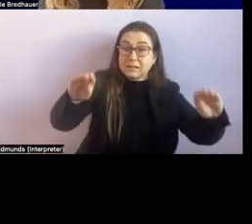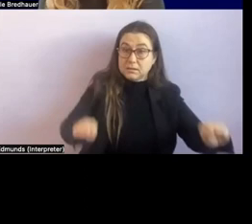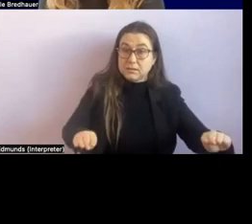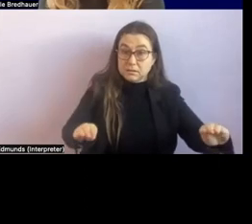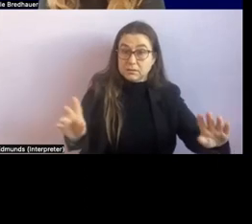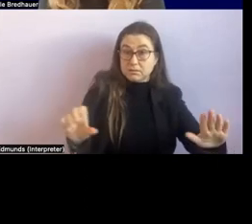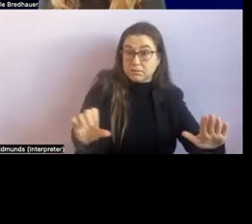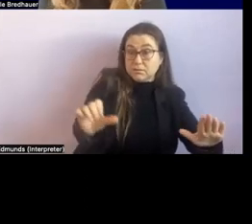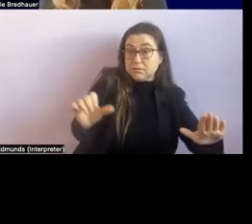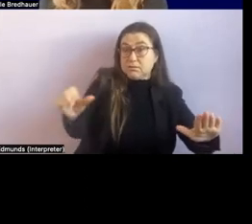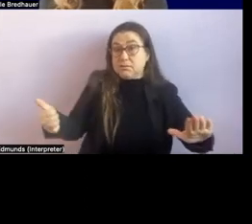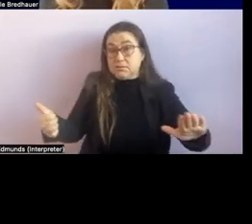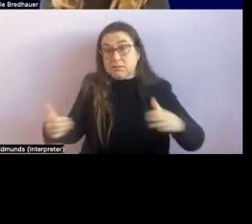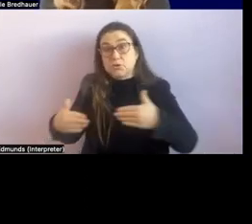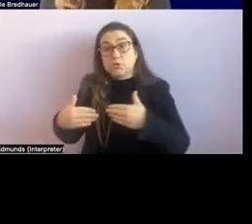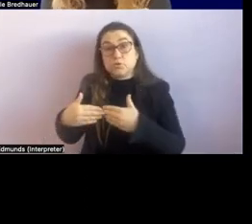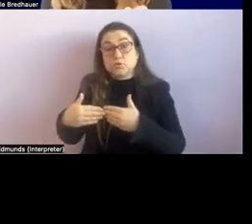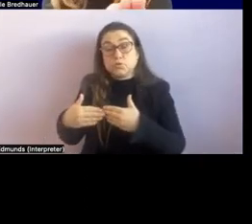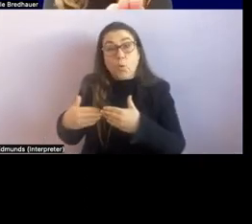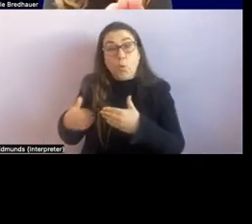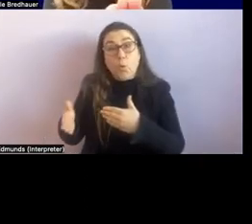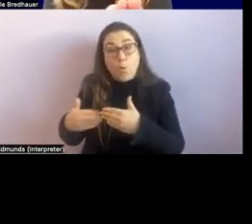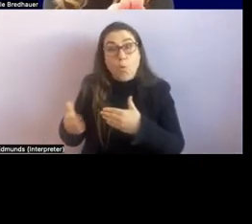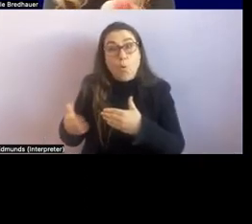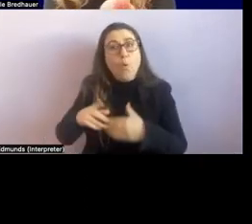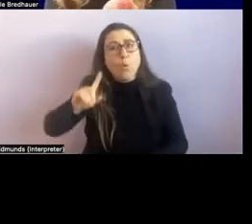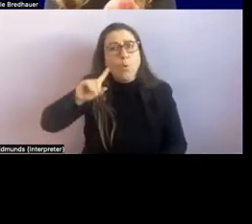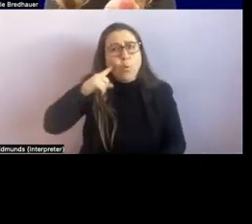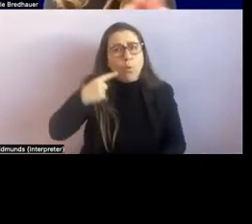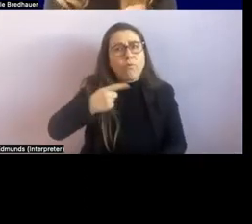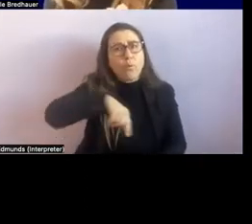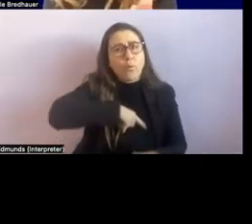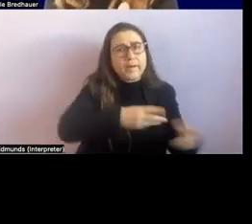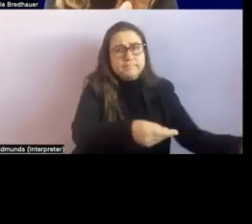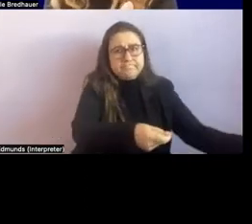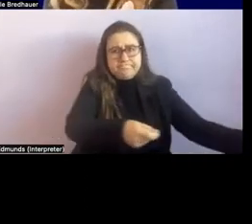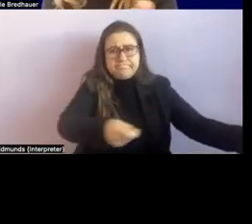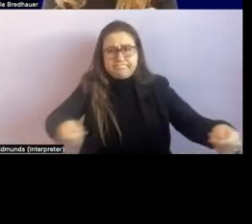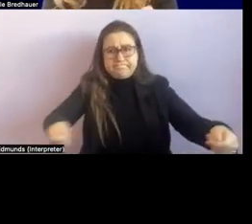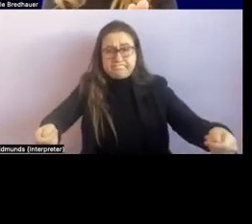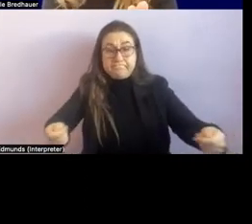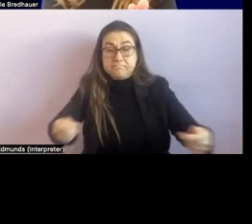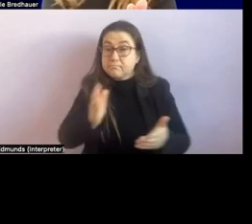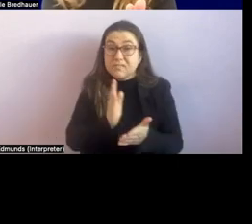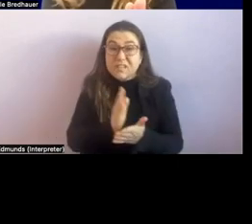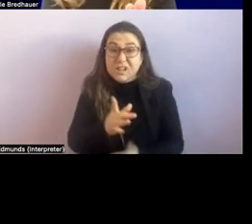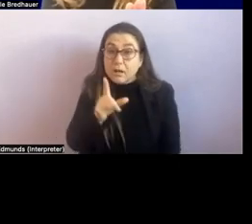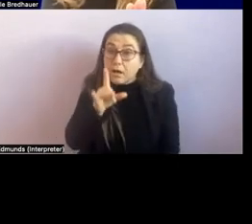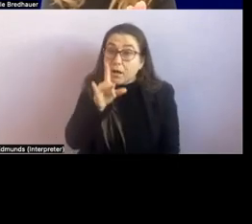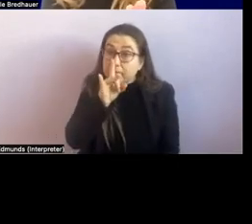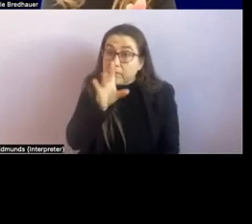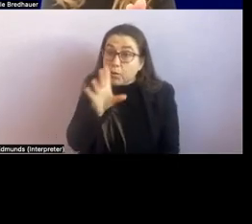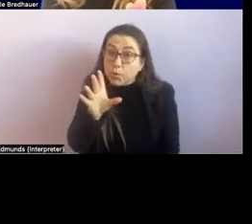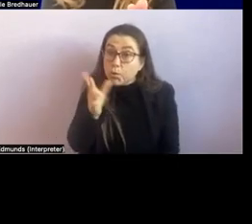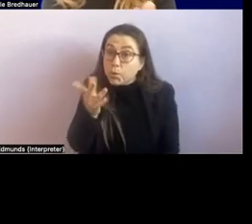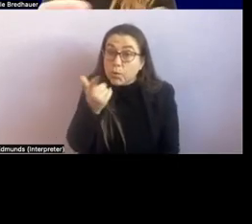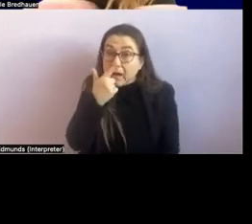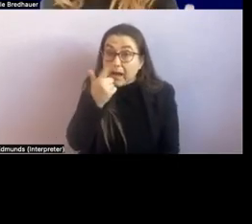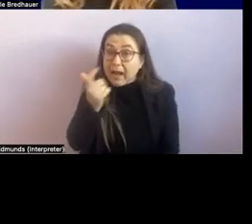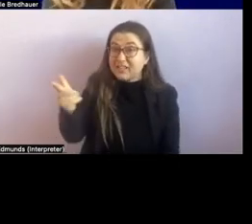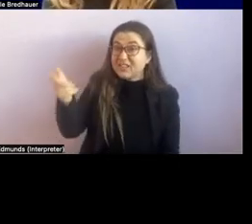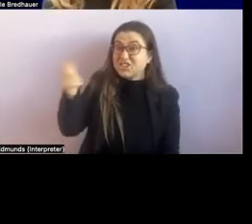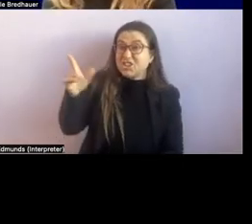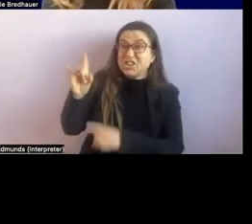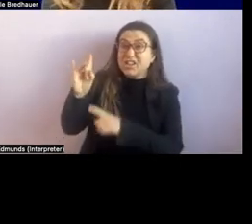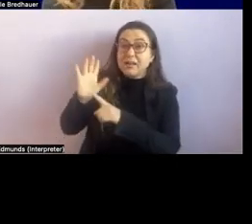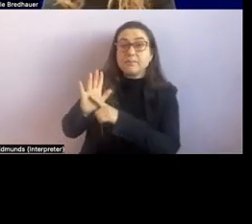um to the door and then just by luck the teacher installed um a